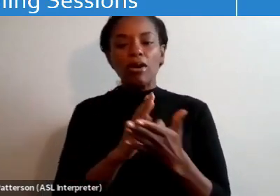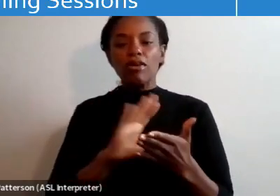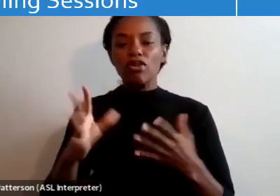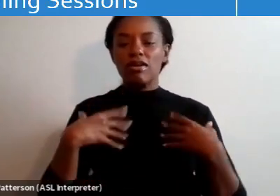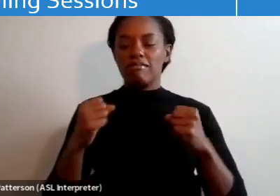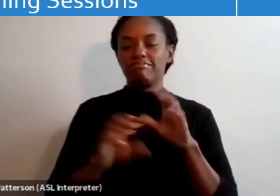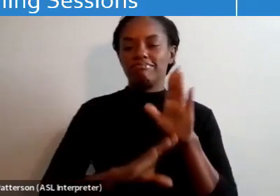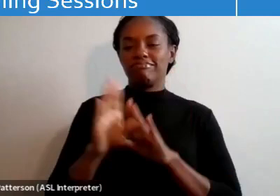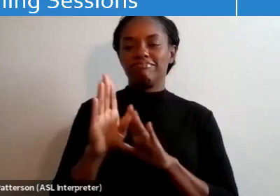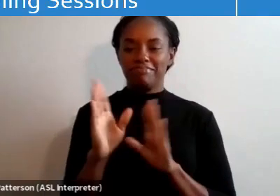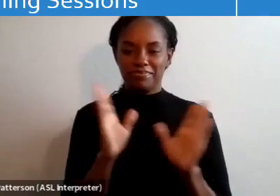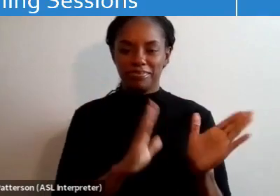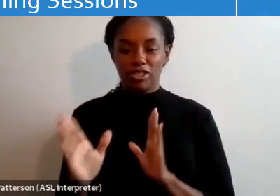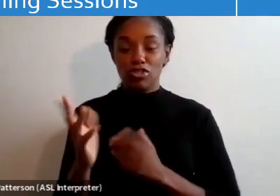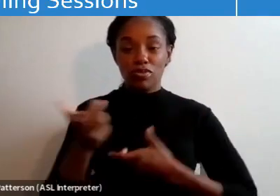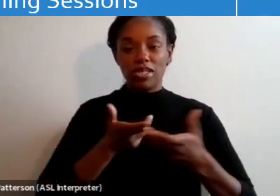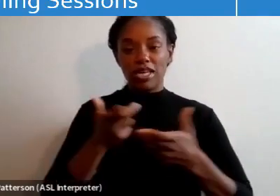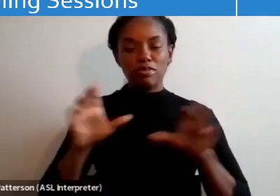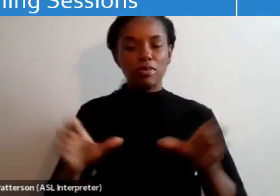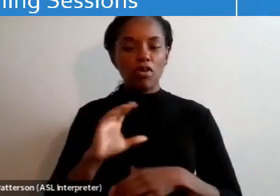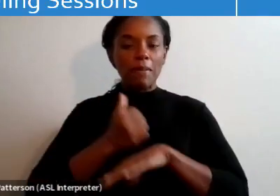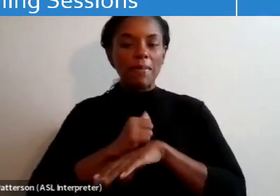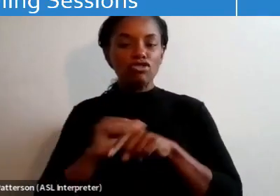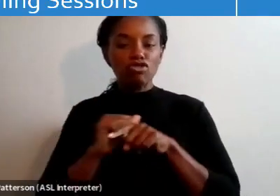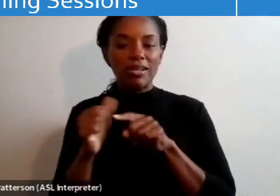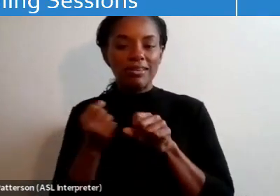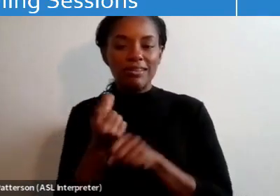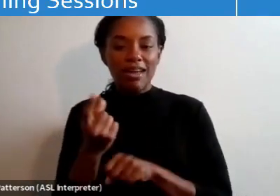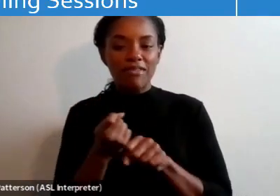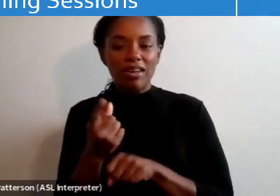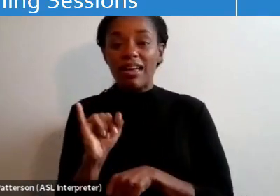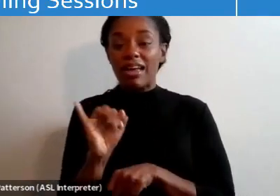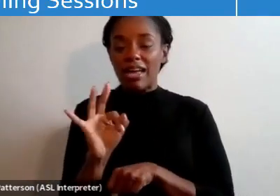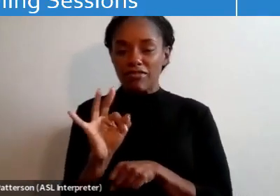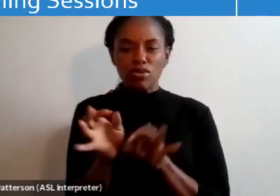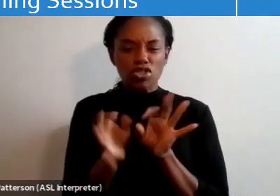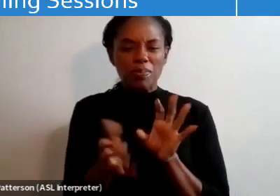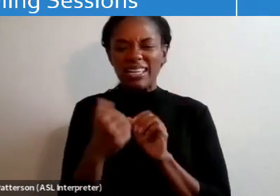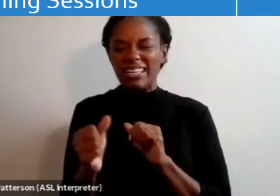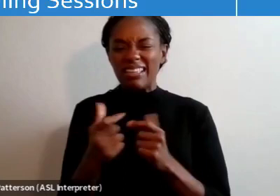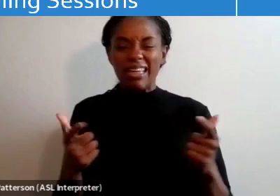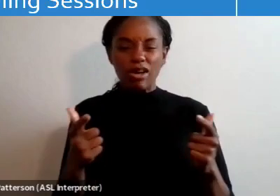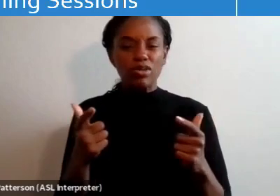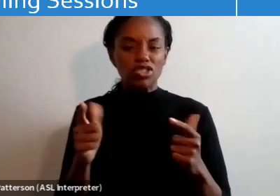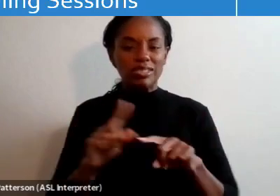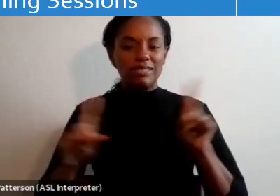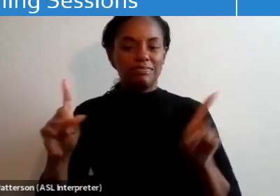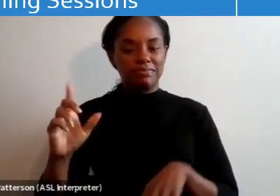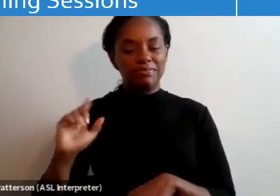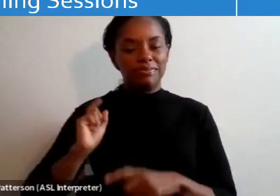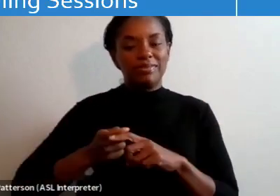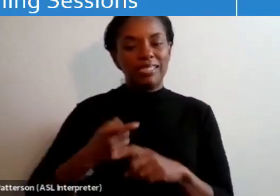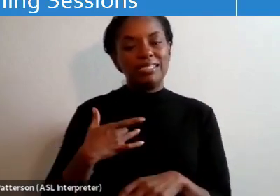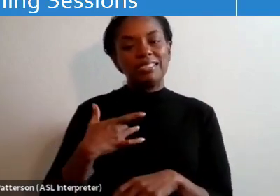performance-based training every year. If you interpret in any language other than Spanish, it's likely that the performance-based training